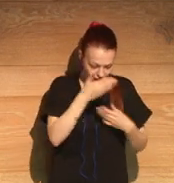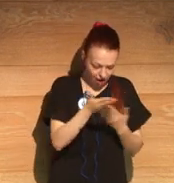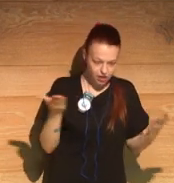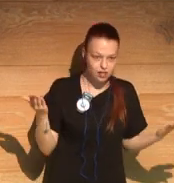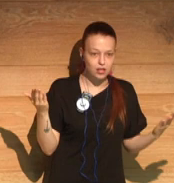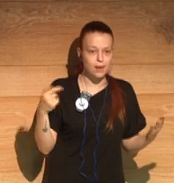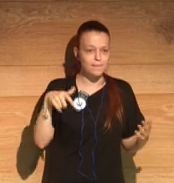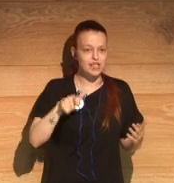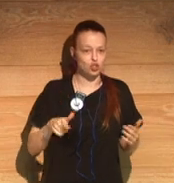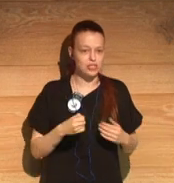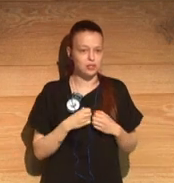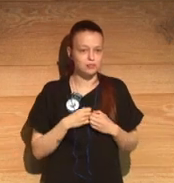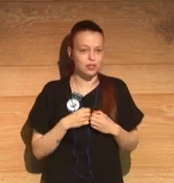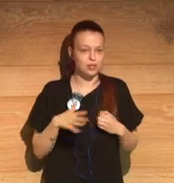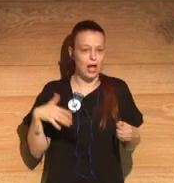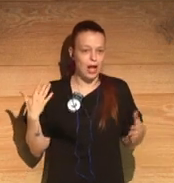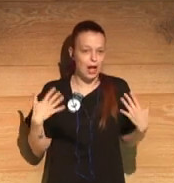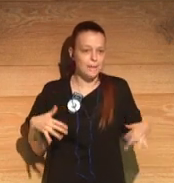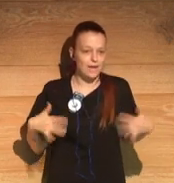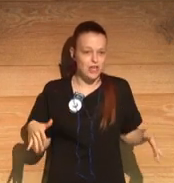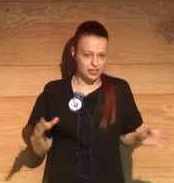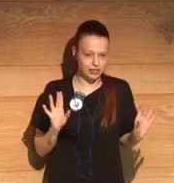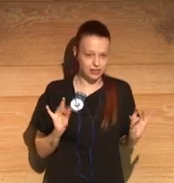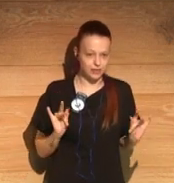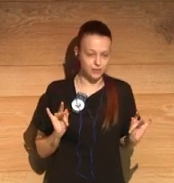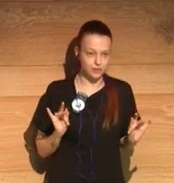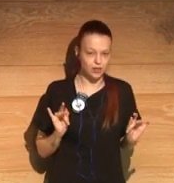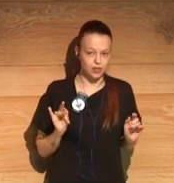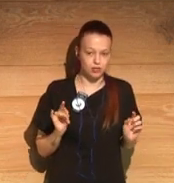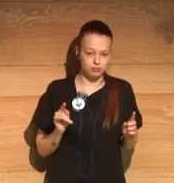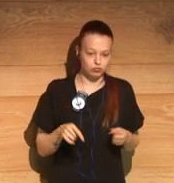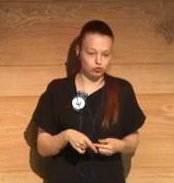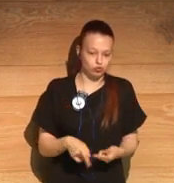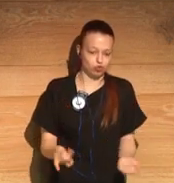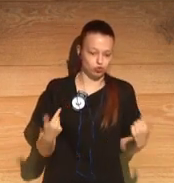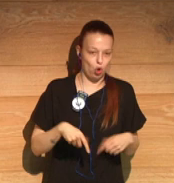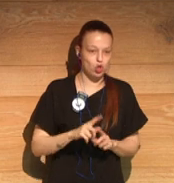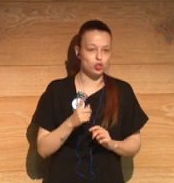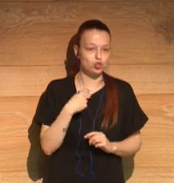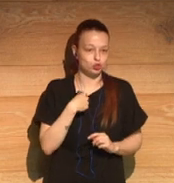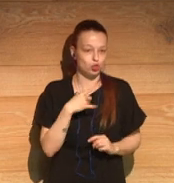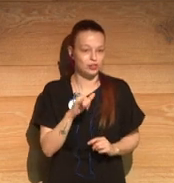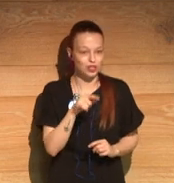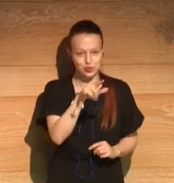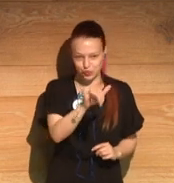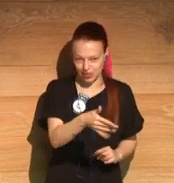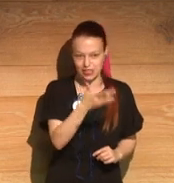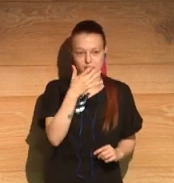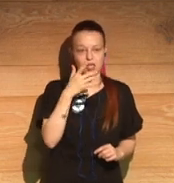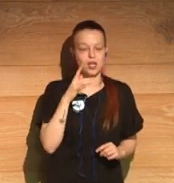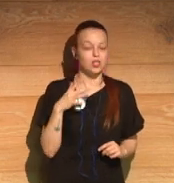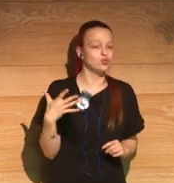all had, I'm sure I have, I'm sure you have, and all the people watching have had bad moments in life and